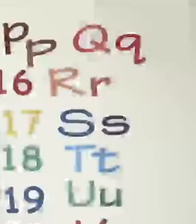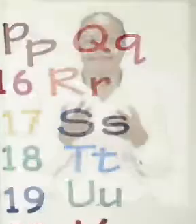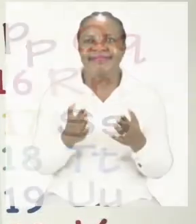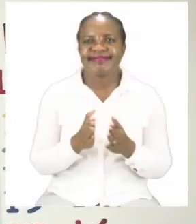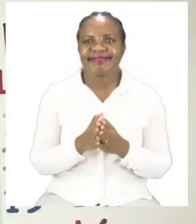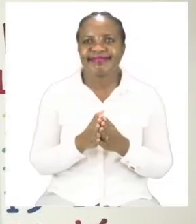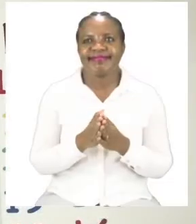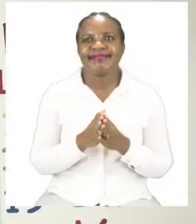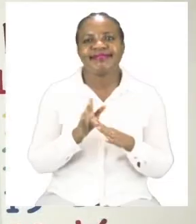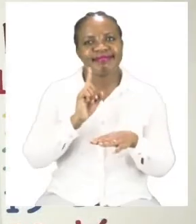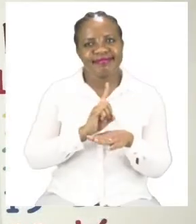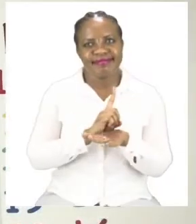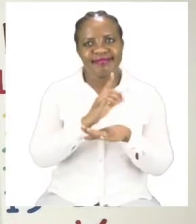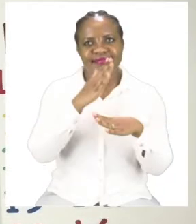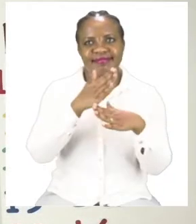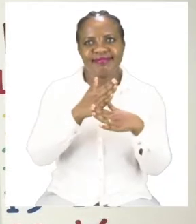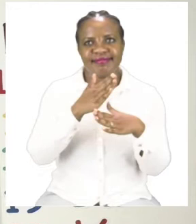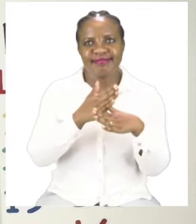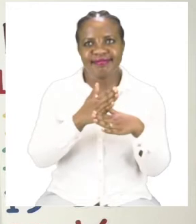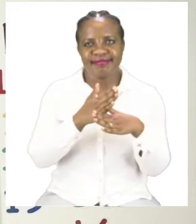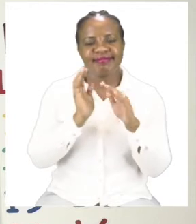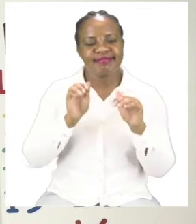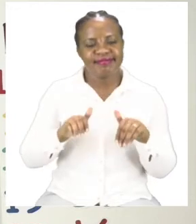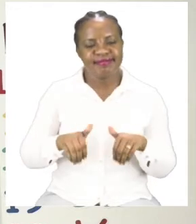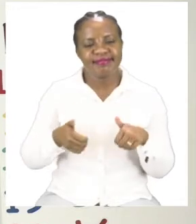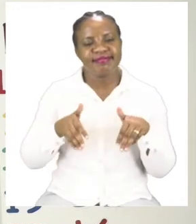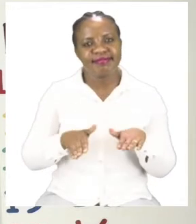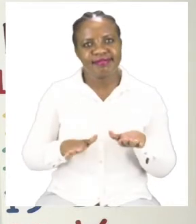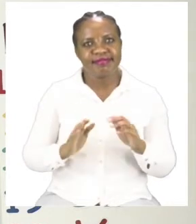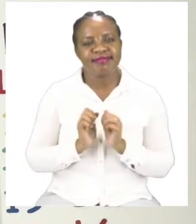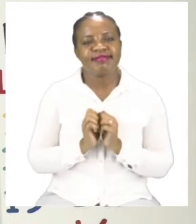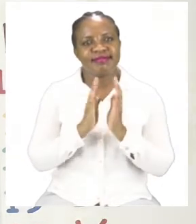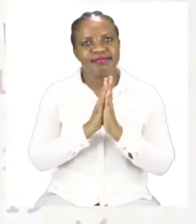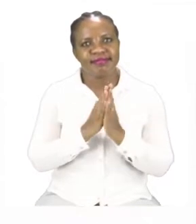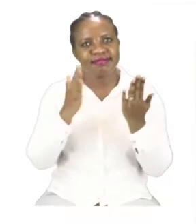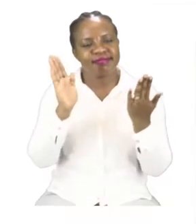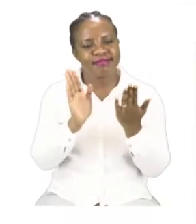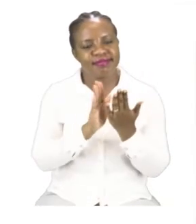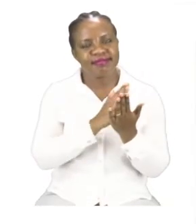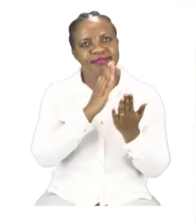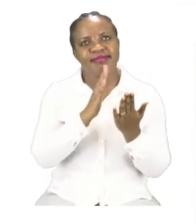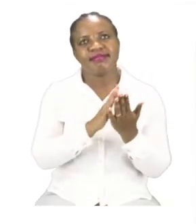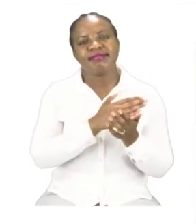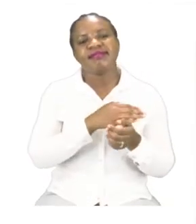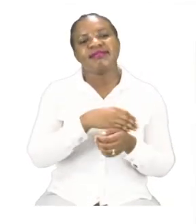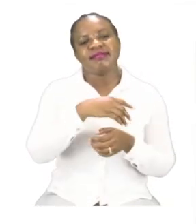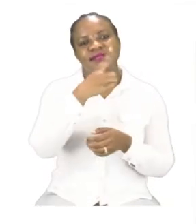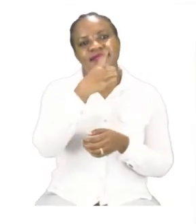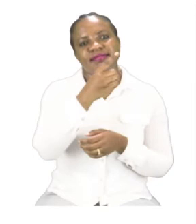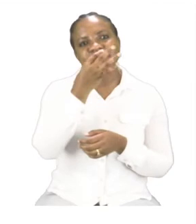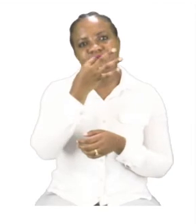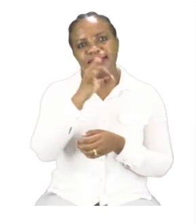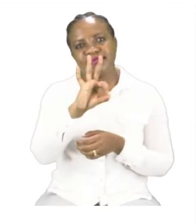For our first activity boys and girls we are going to go to page 19. On page 19